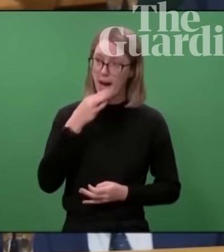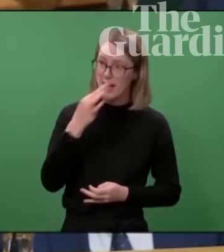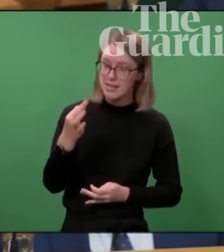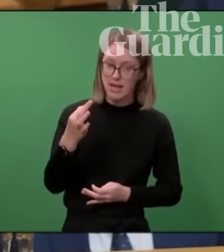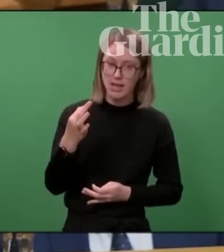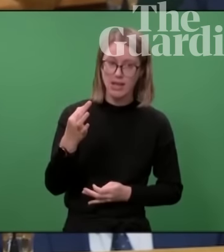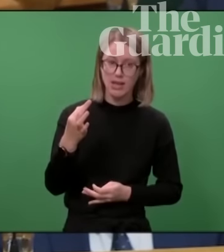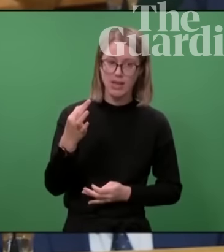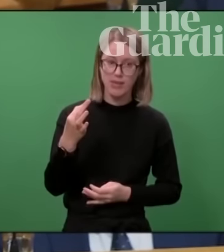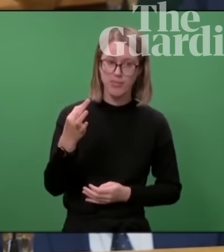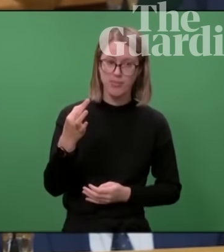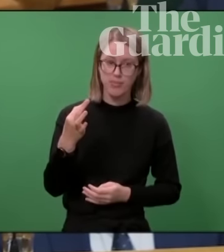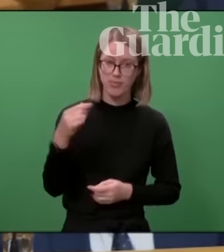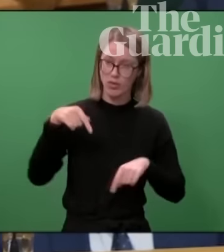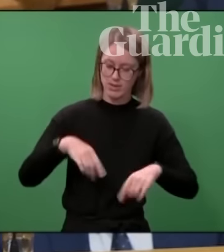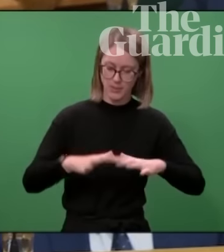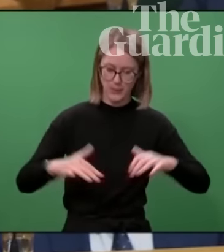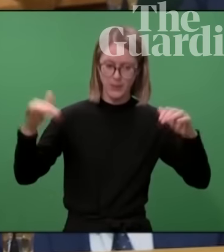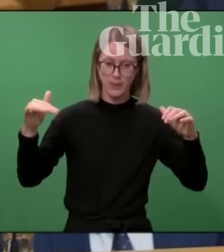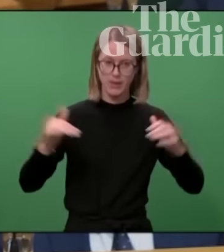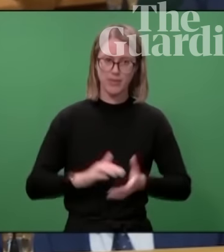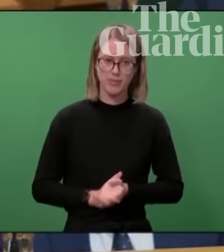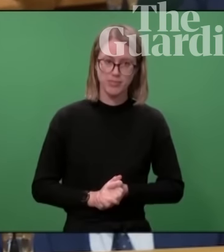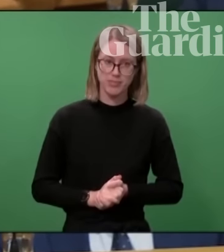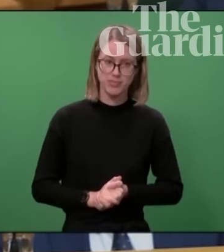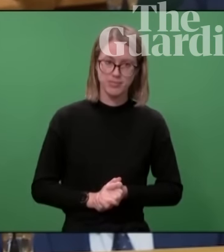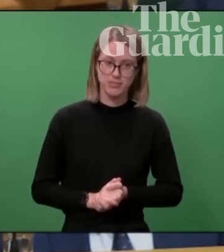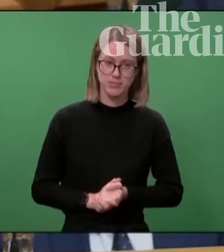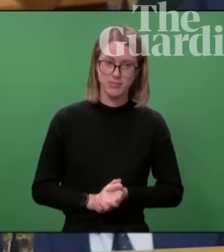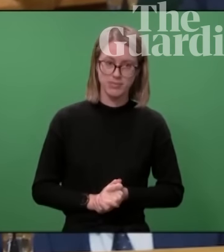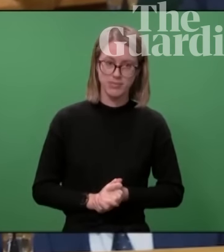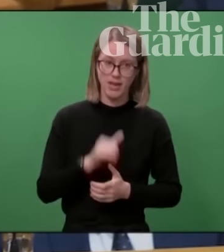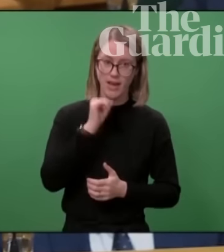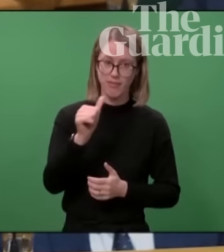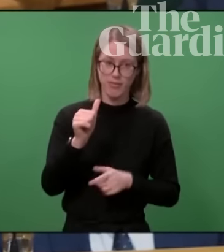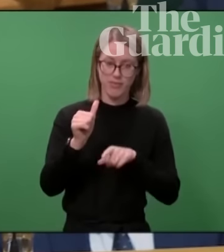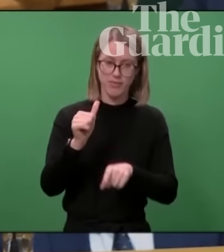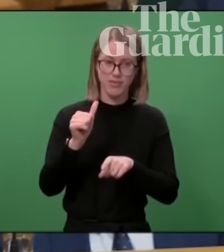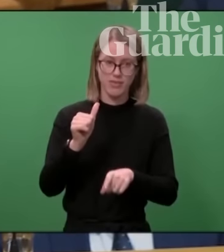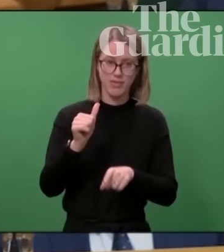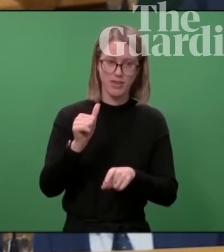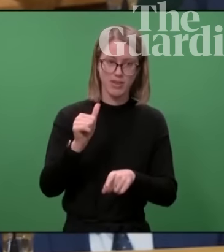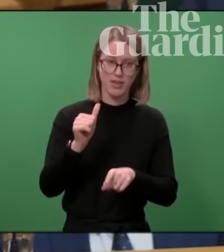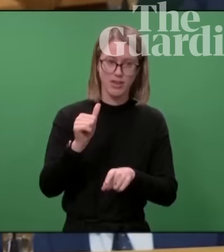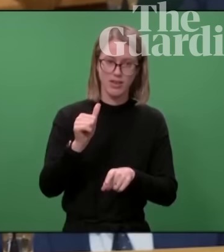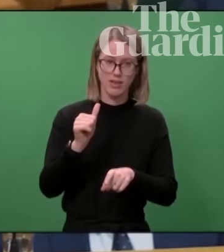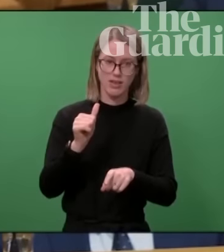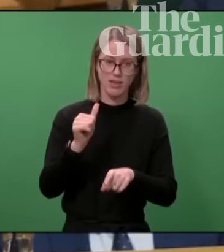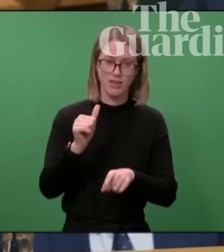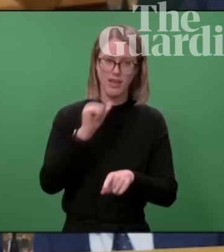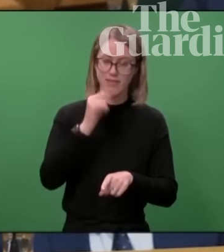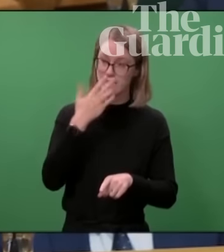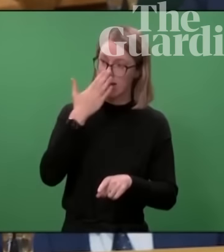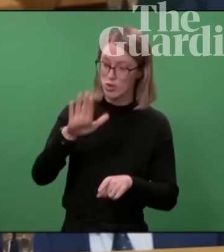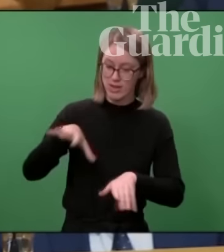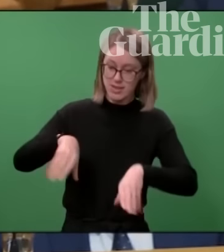to this House, is that if we find this attitude